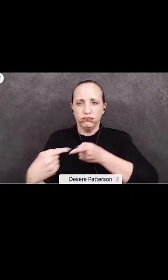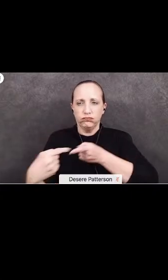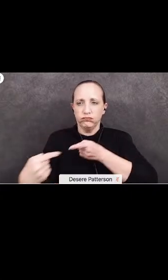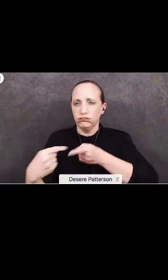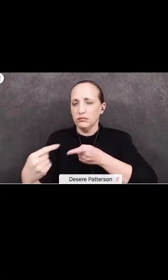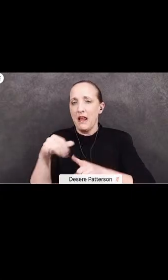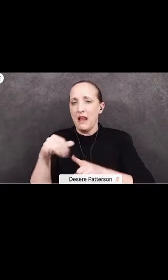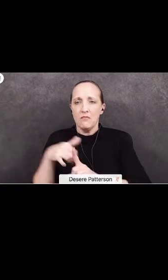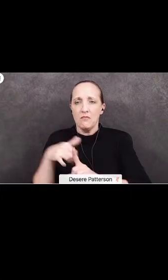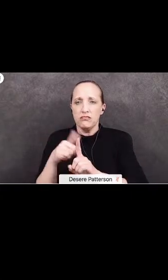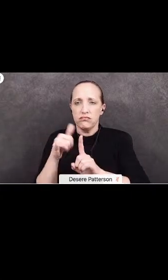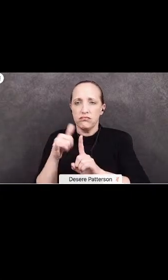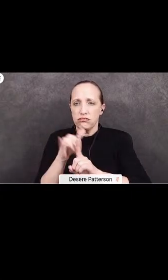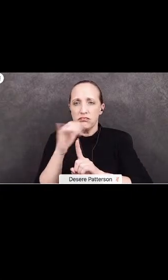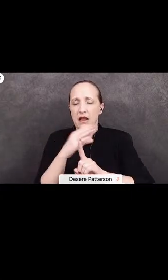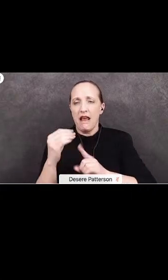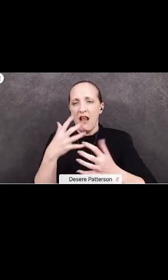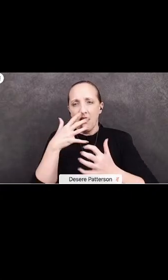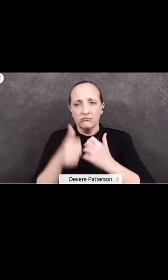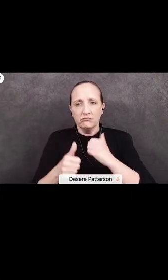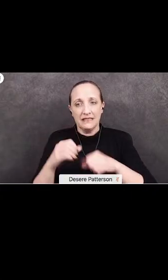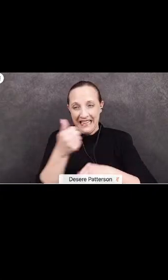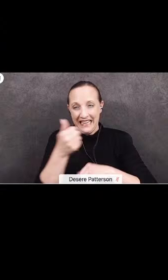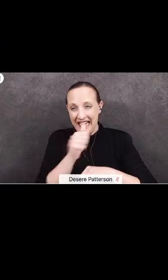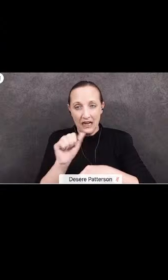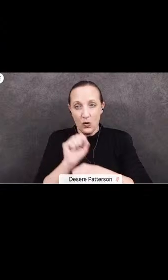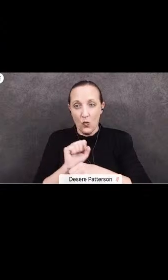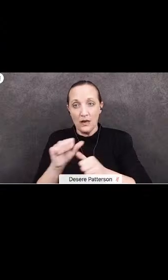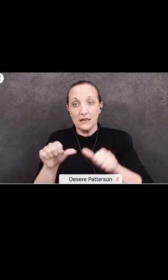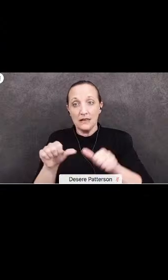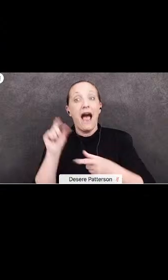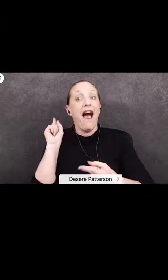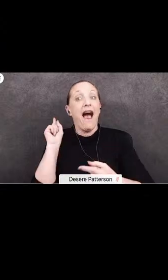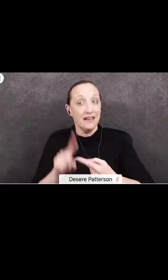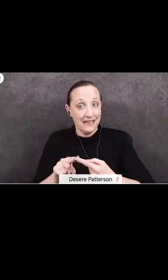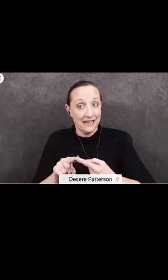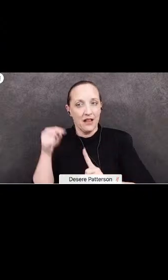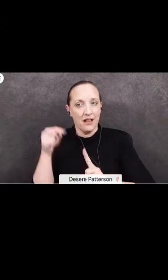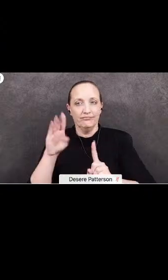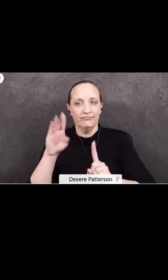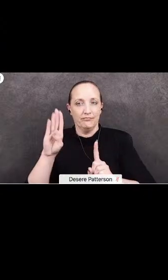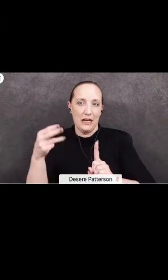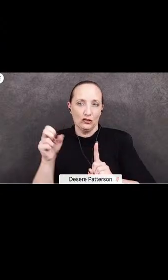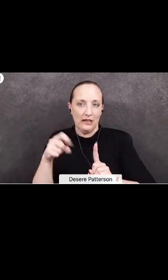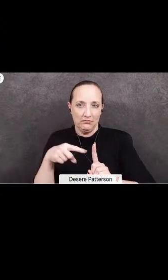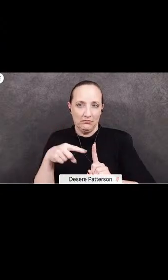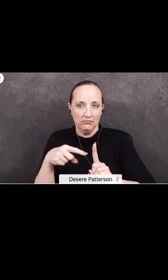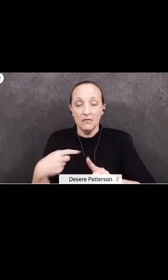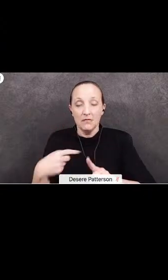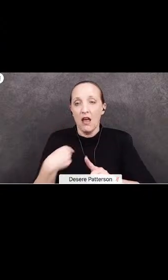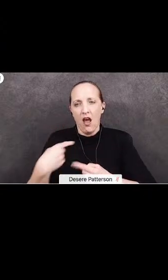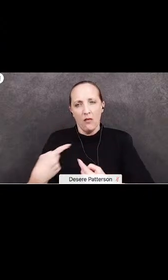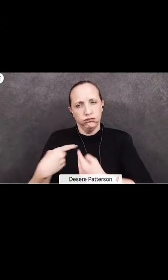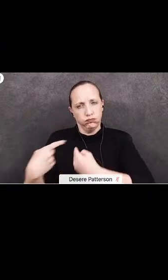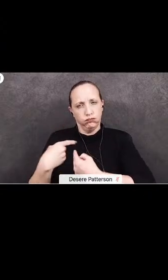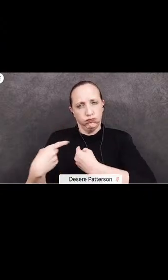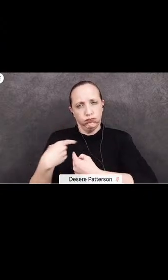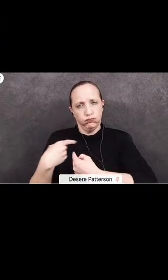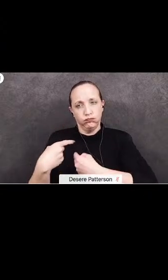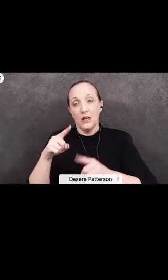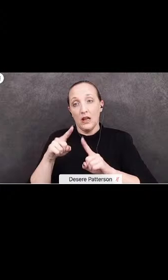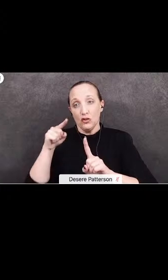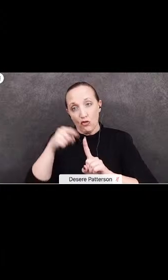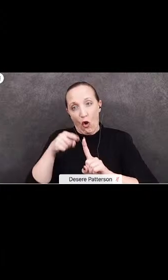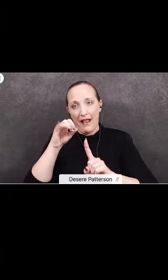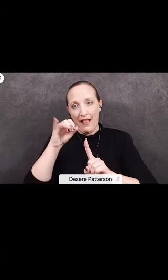bullying at any of the work sites until I started my work at Bloomington High School. I was personally a target of this bullying to the point